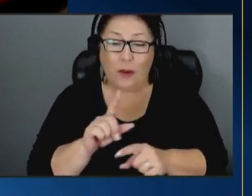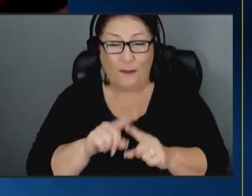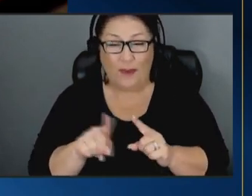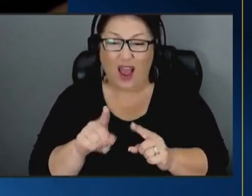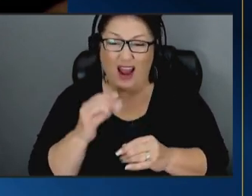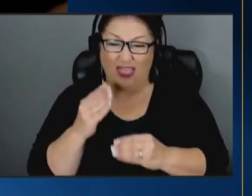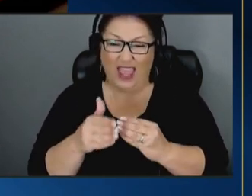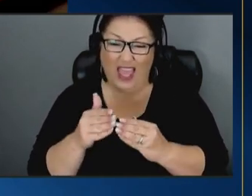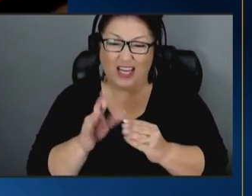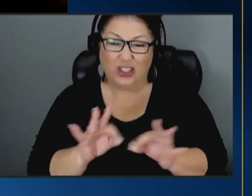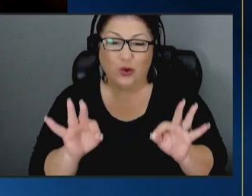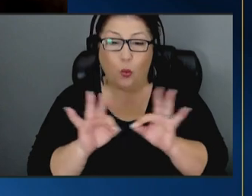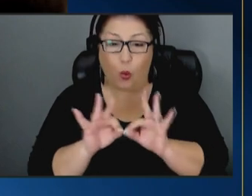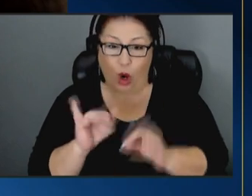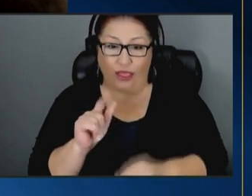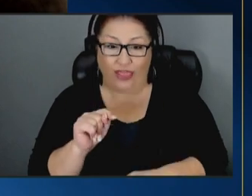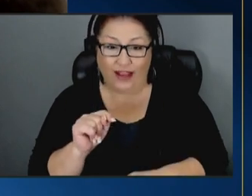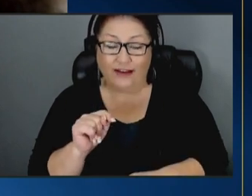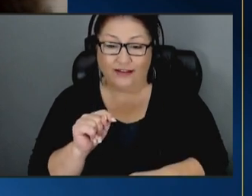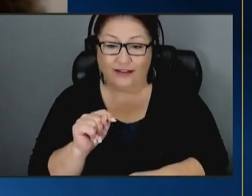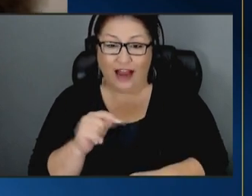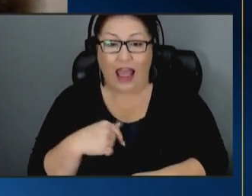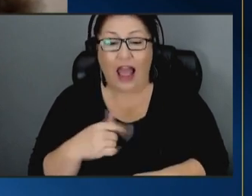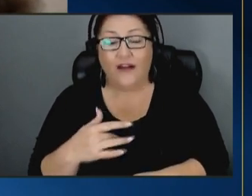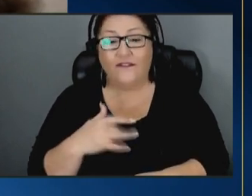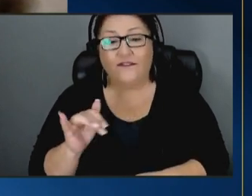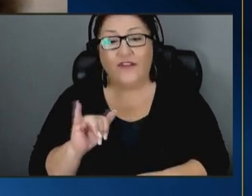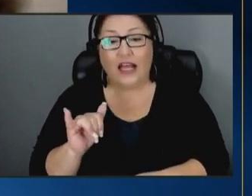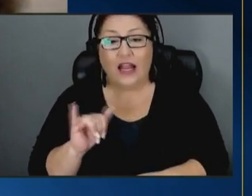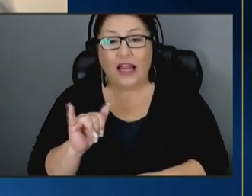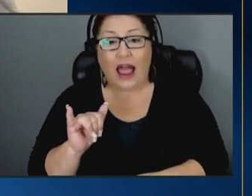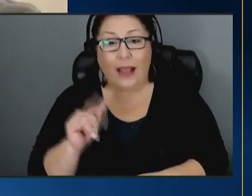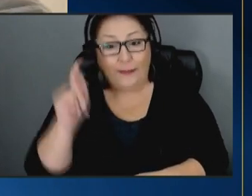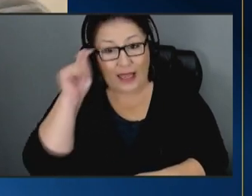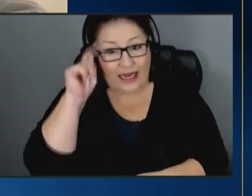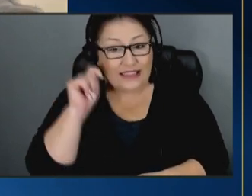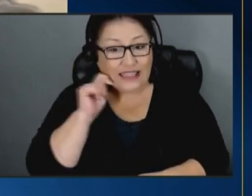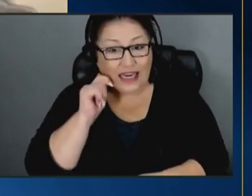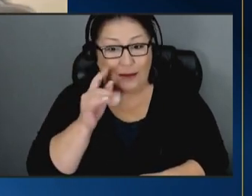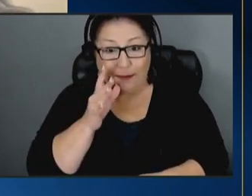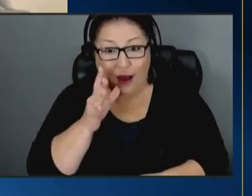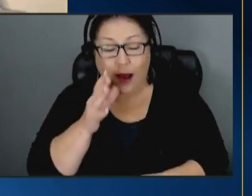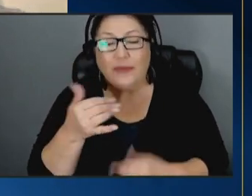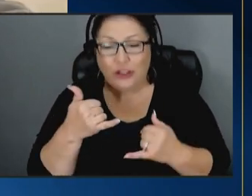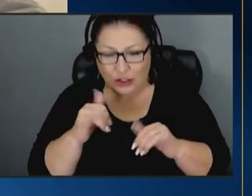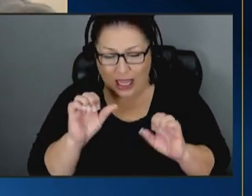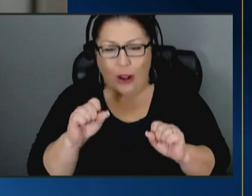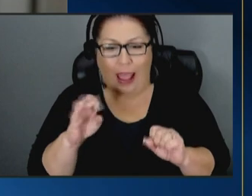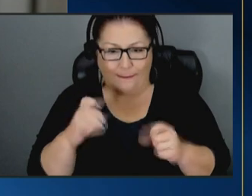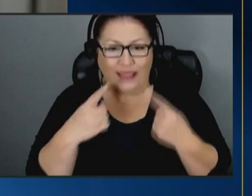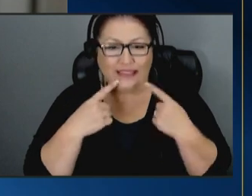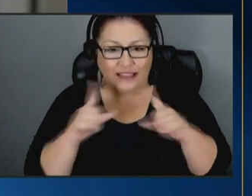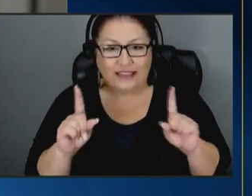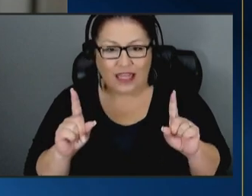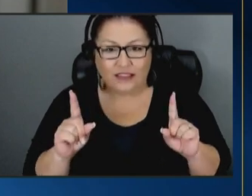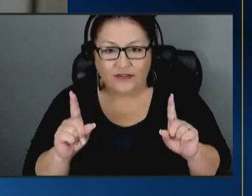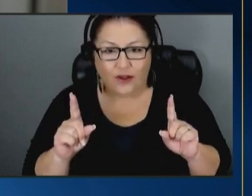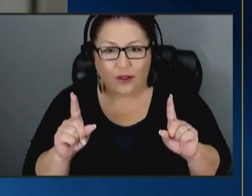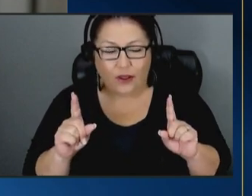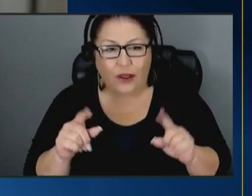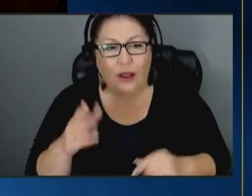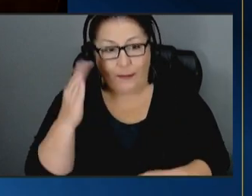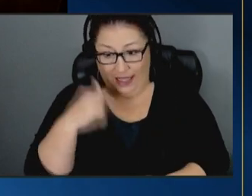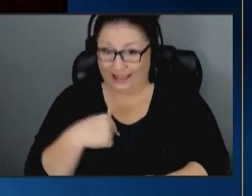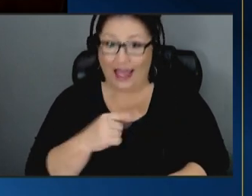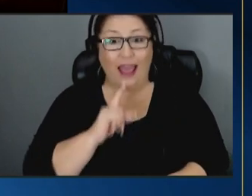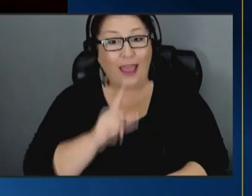i've got 10 toes and i feel as though being a teen mom you could still be successful because i am